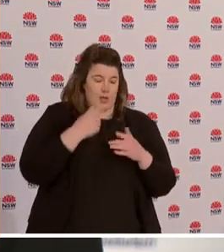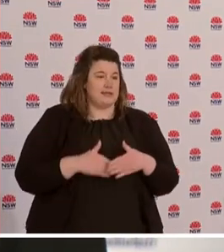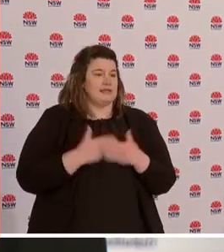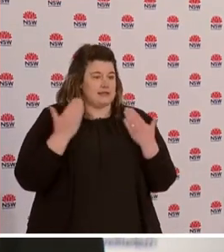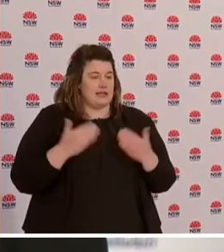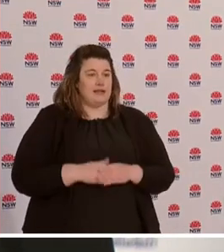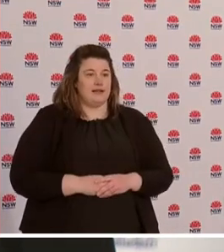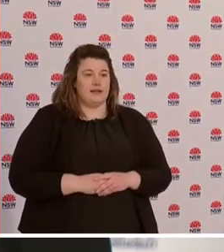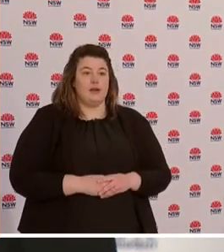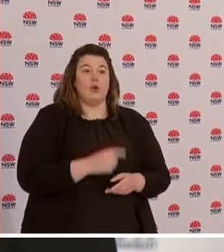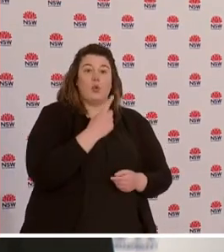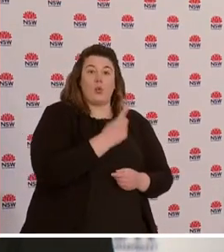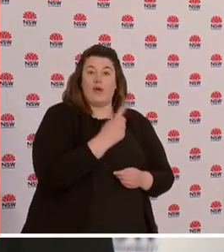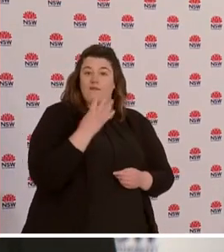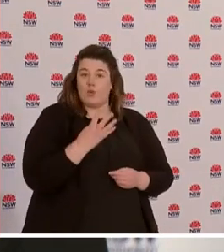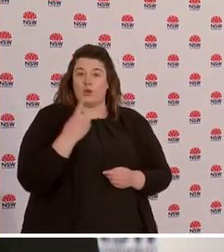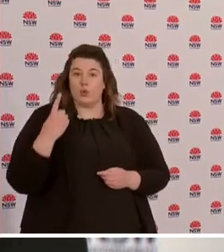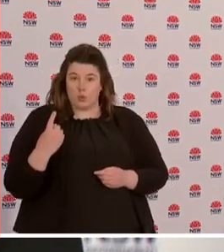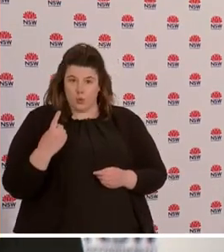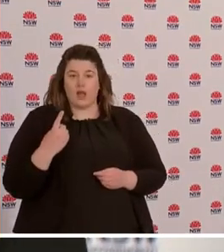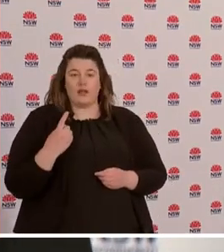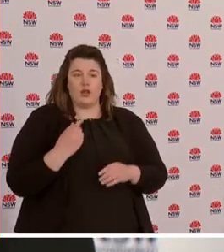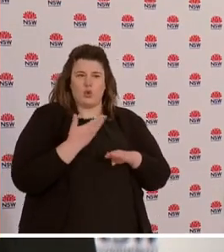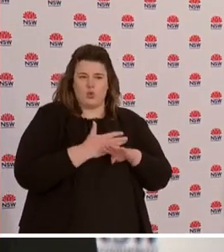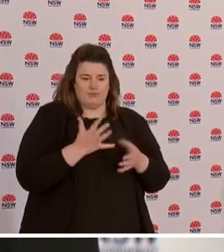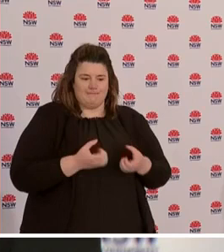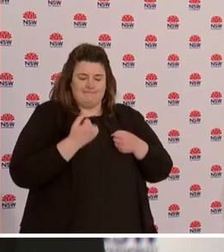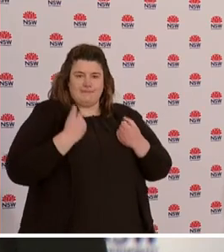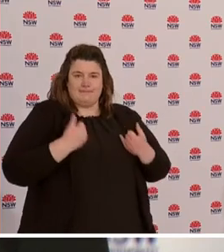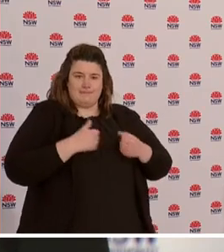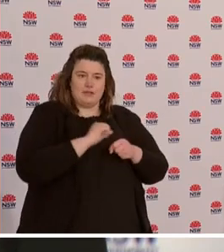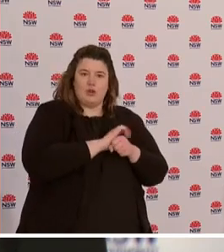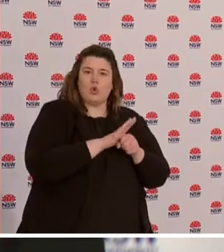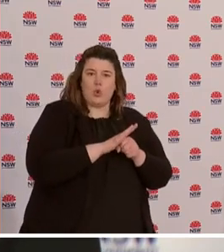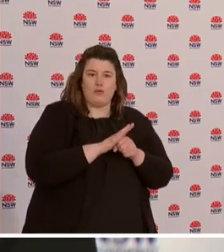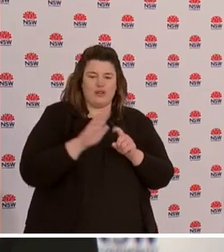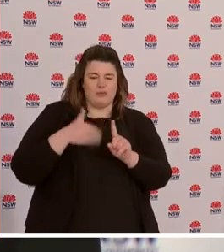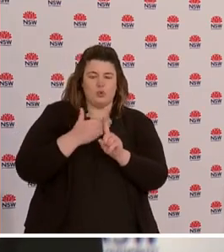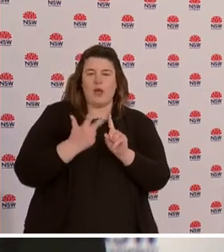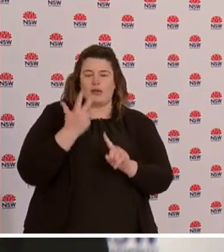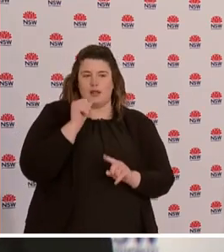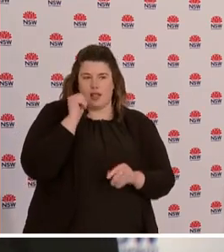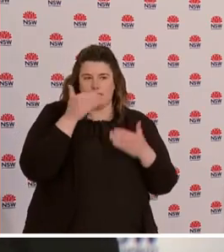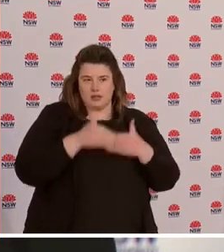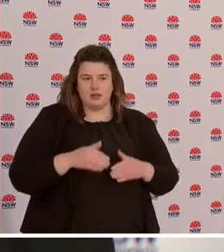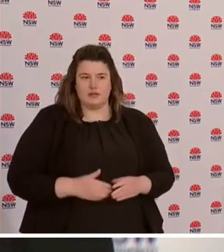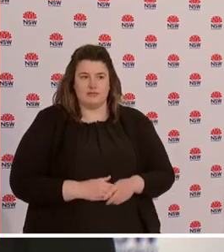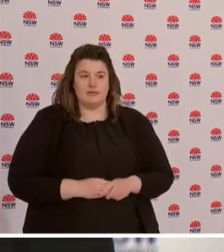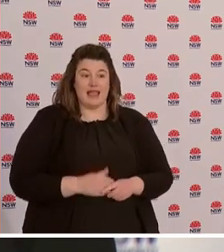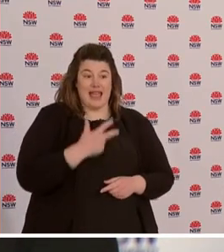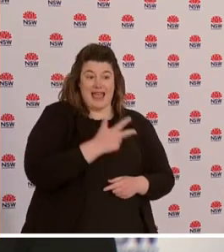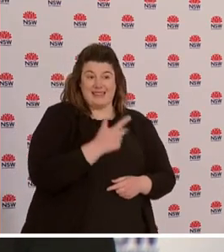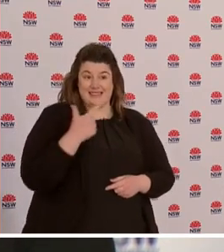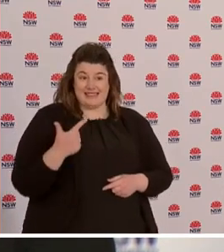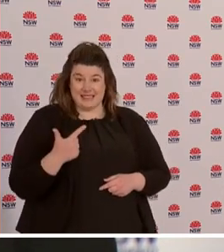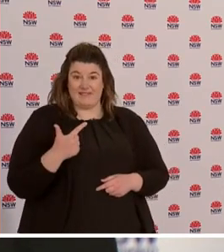141 locally acquired cases until eight o'clock last night. 87 of those locally acquired cases are